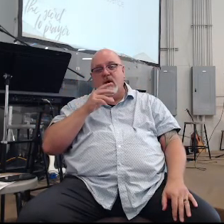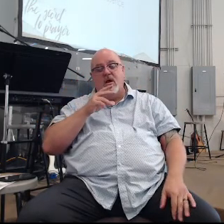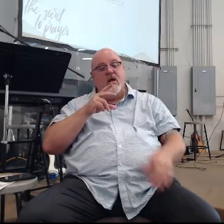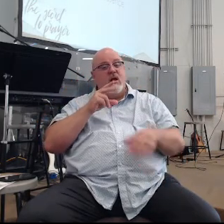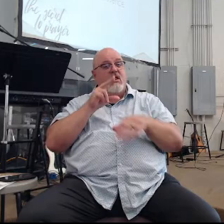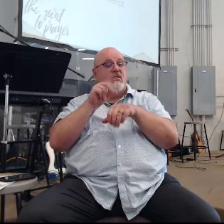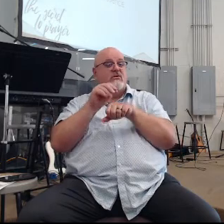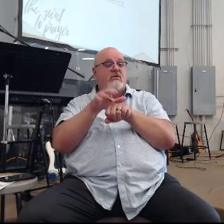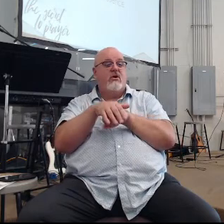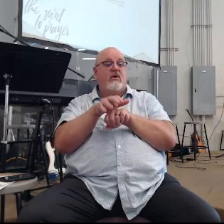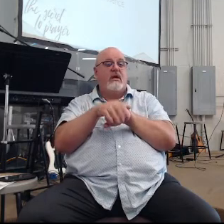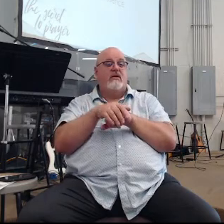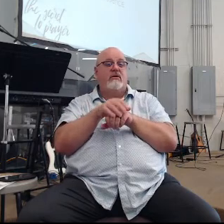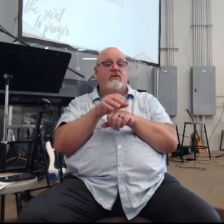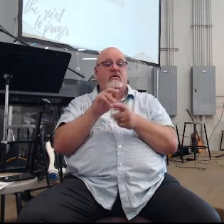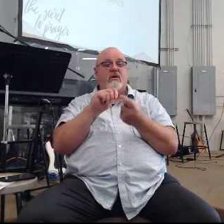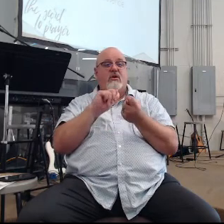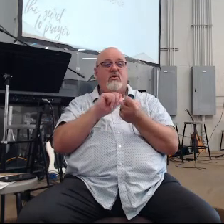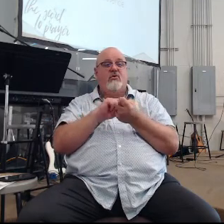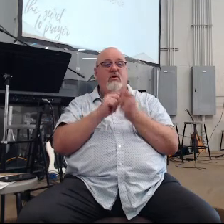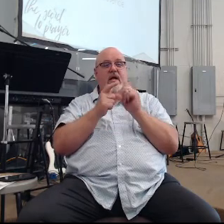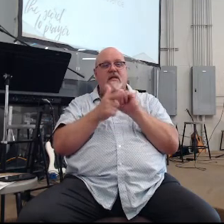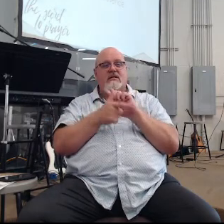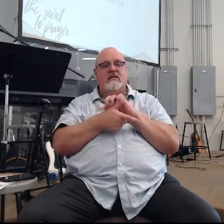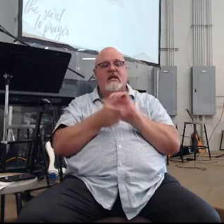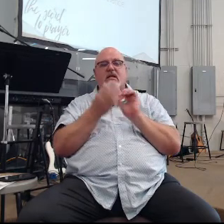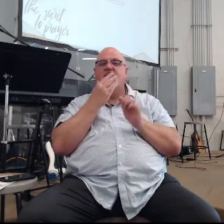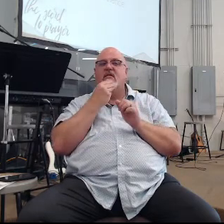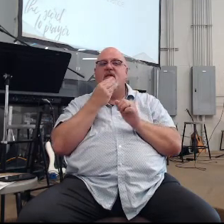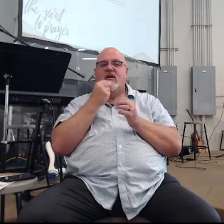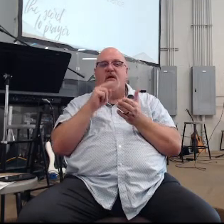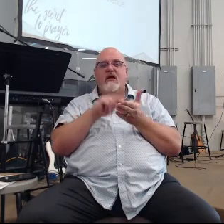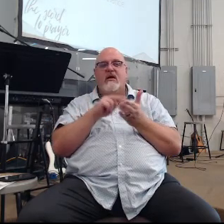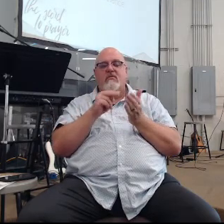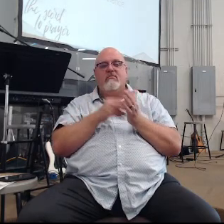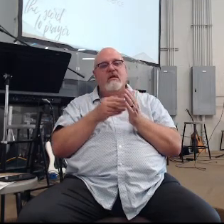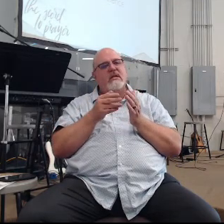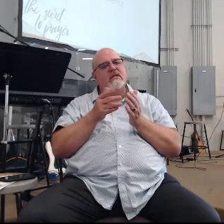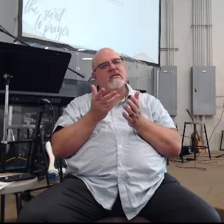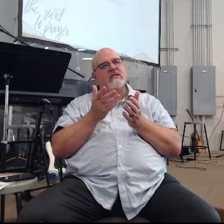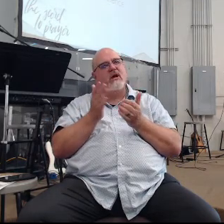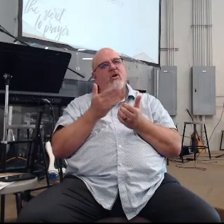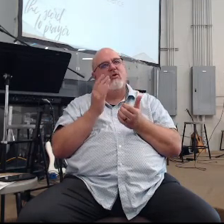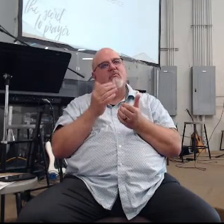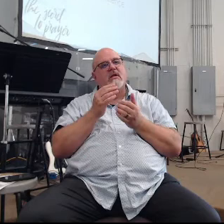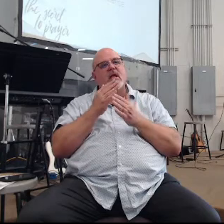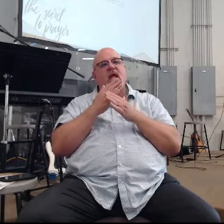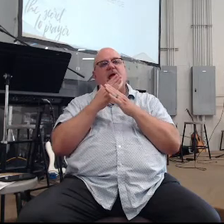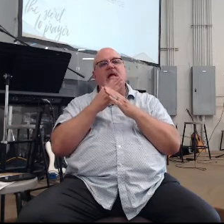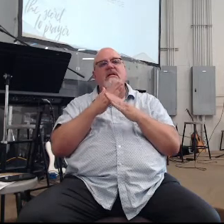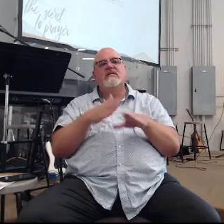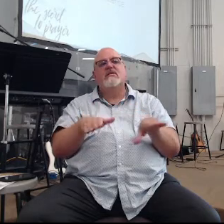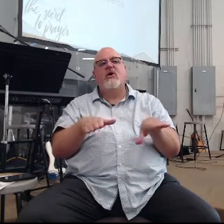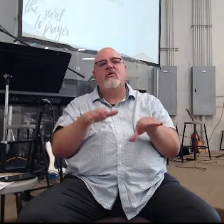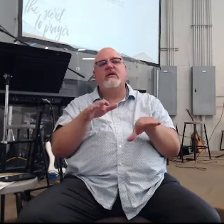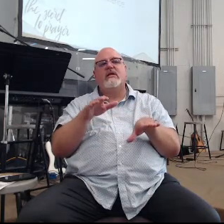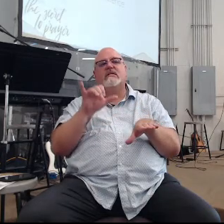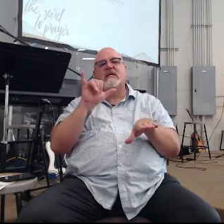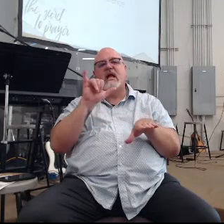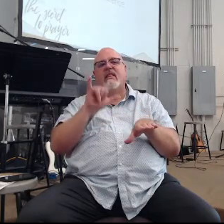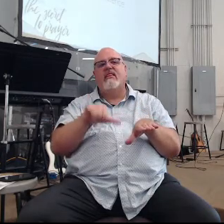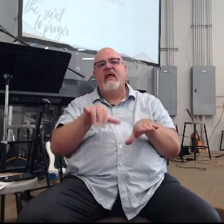way to translate that the Hebrew there it actually means something to the effect of a silence that could be heard